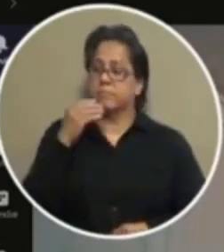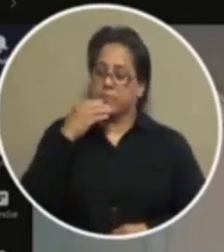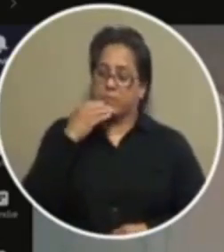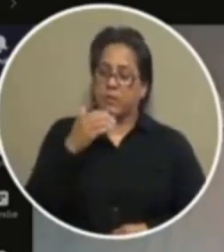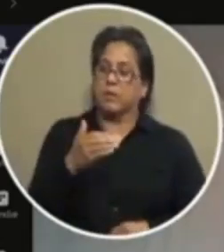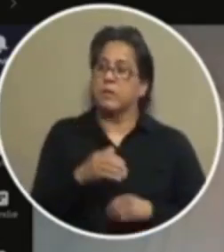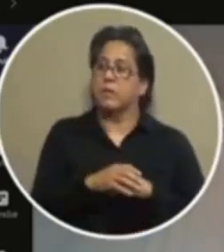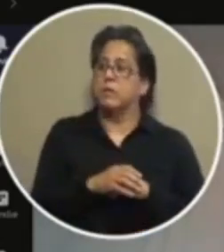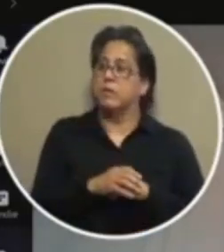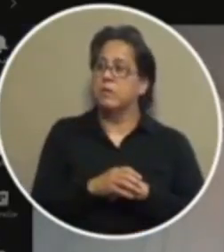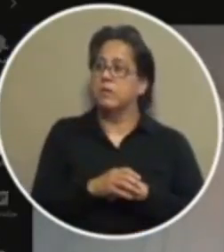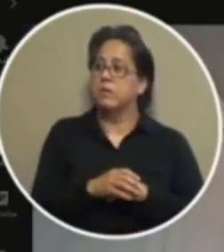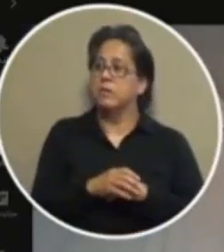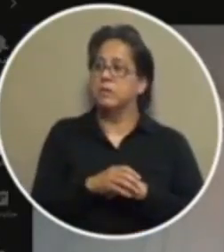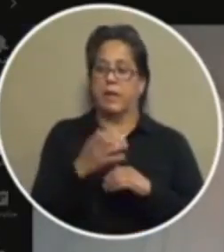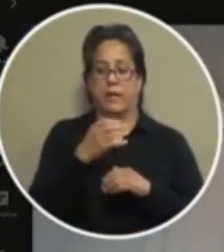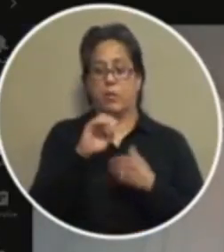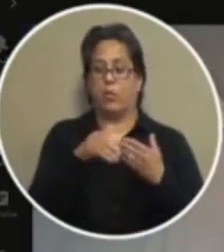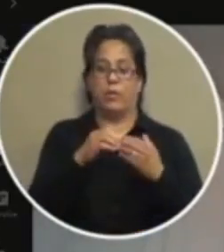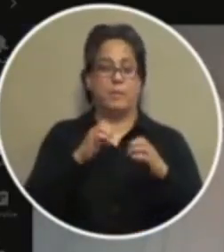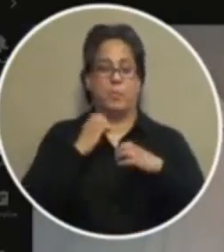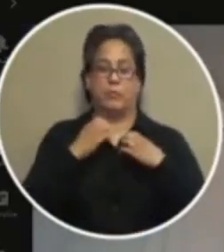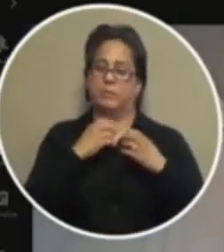and all the emotion it was exciting